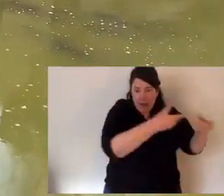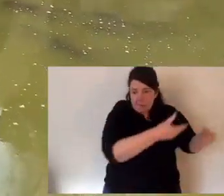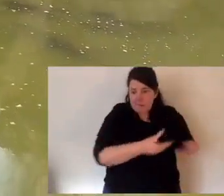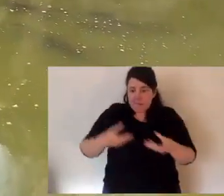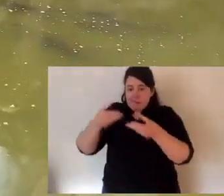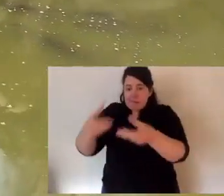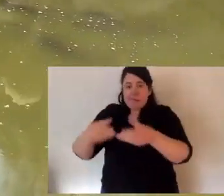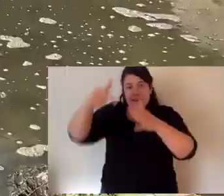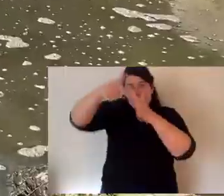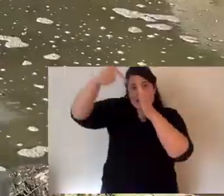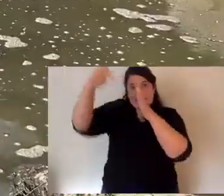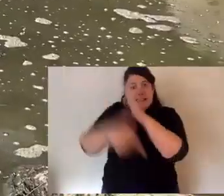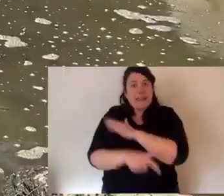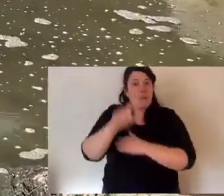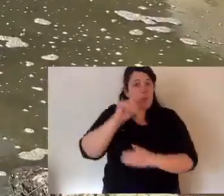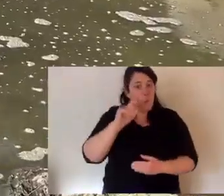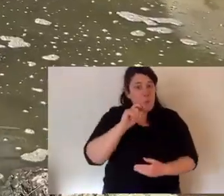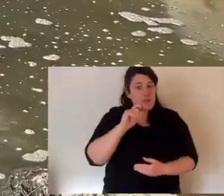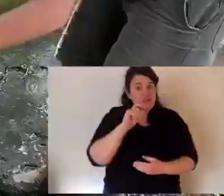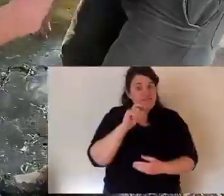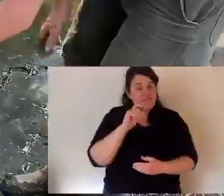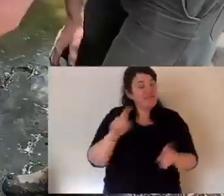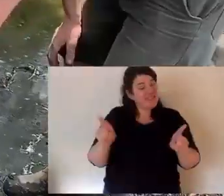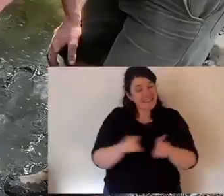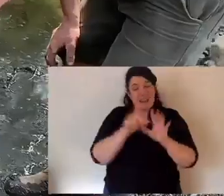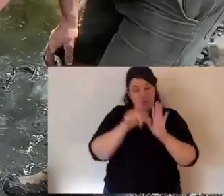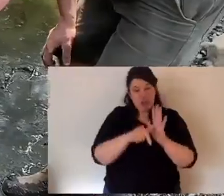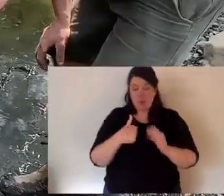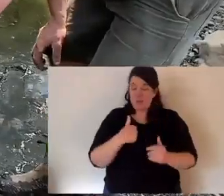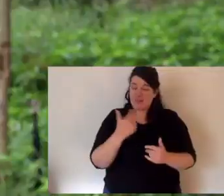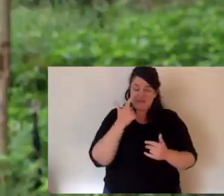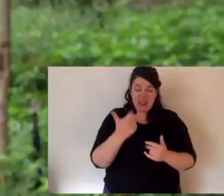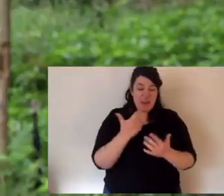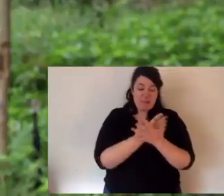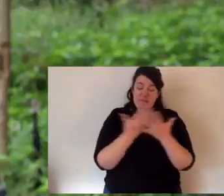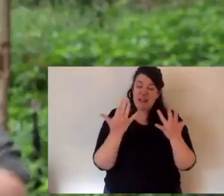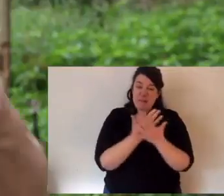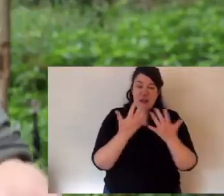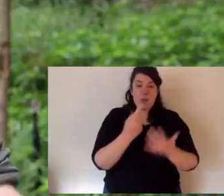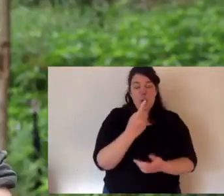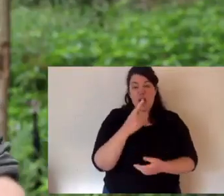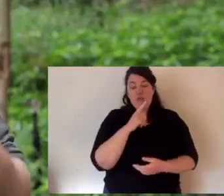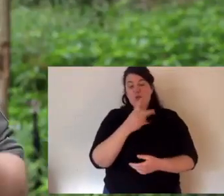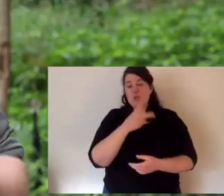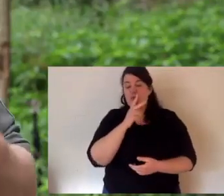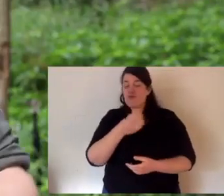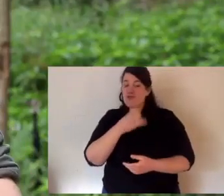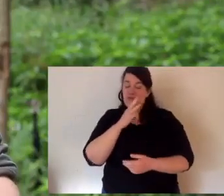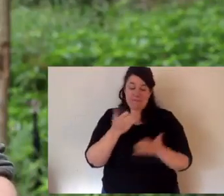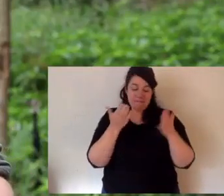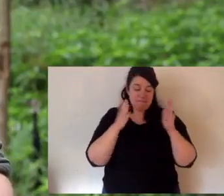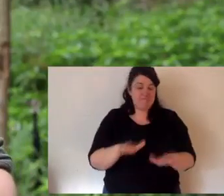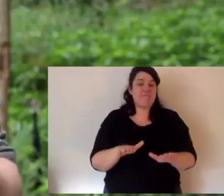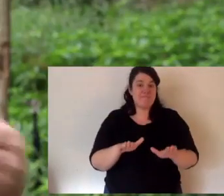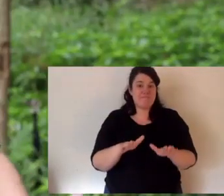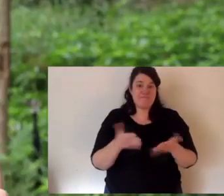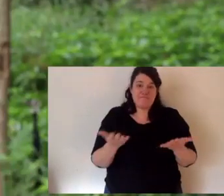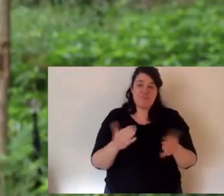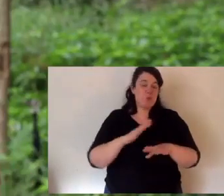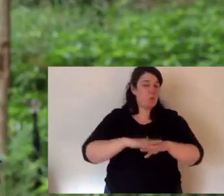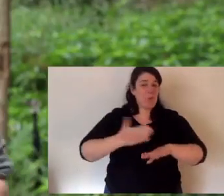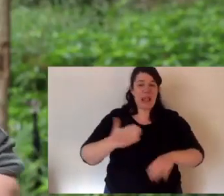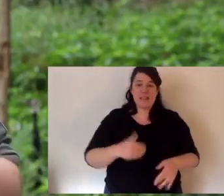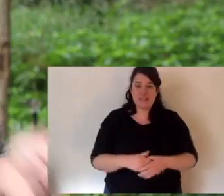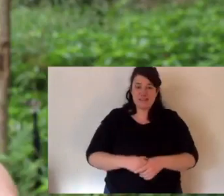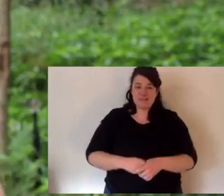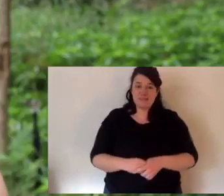We rescued hundreds of turtles from drying pools where they faced a certain death and we took them to deeper water to see out the drought. At the same